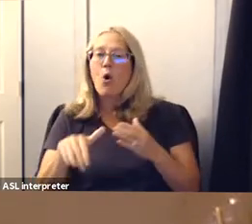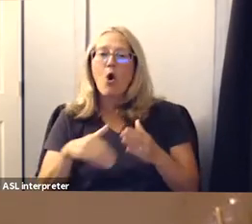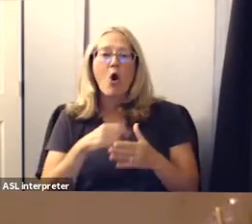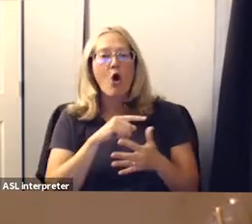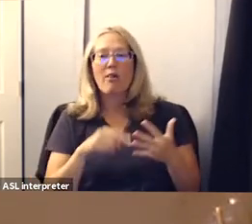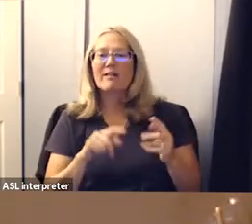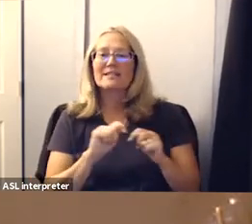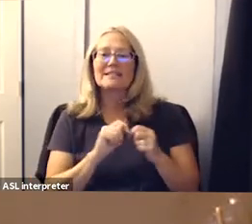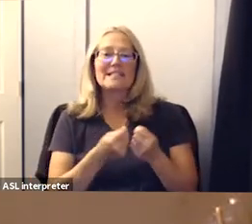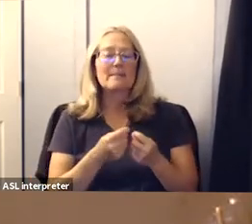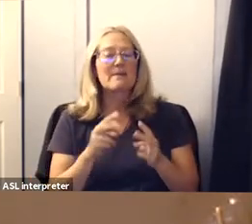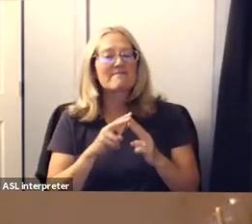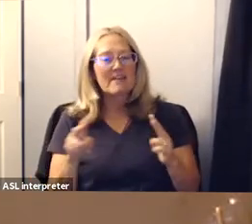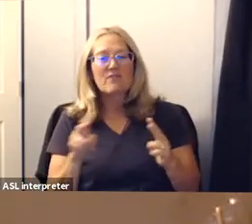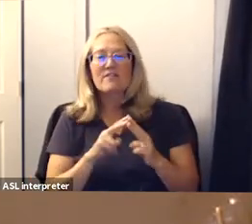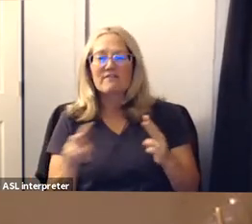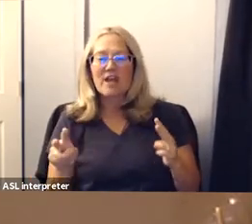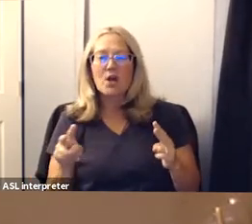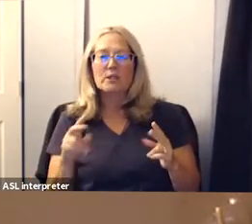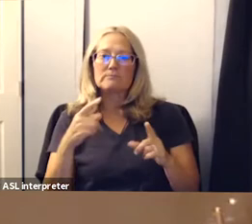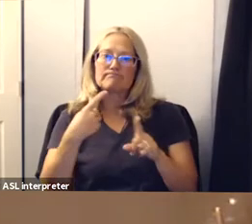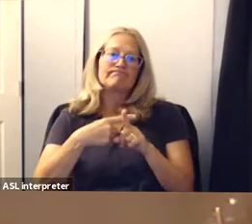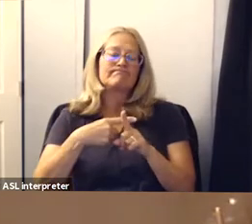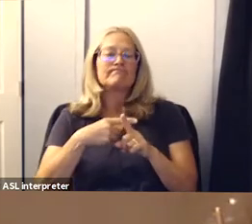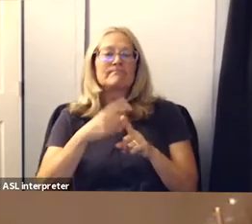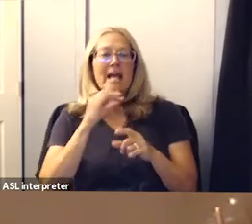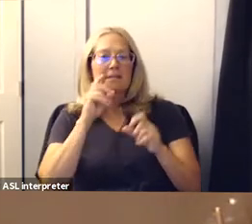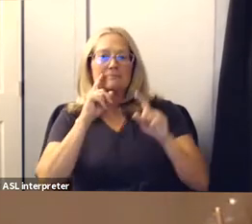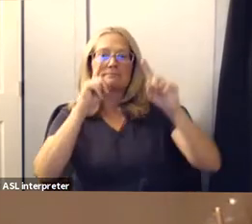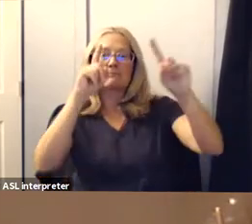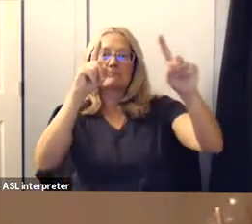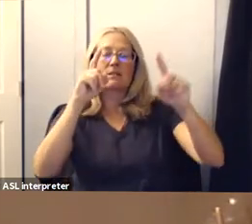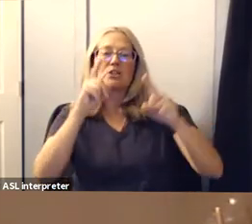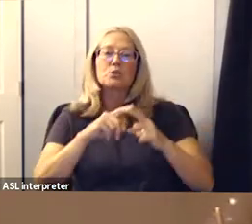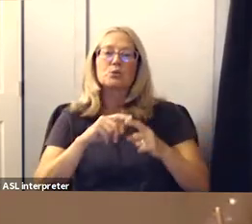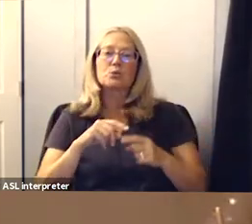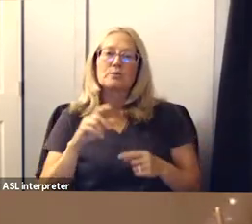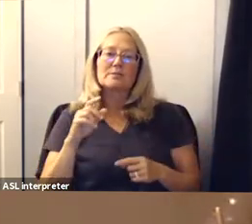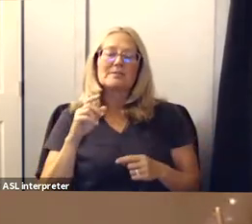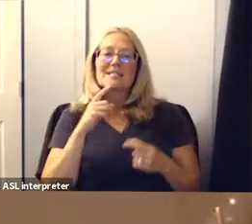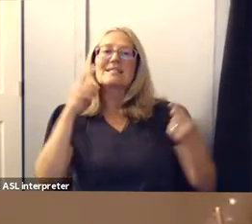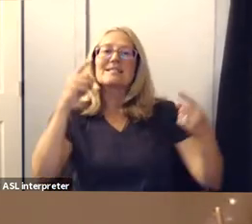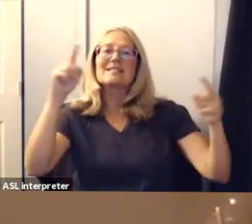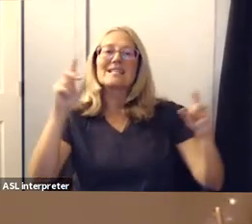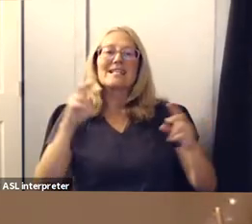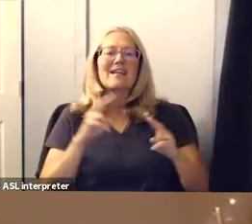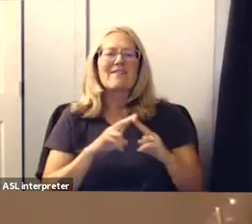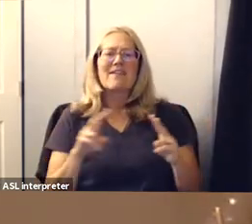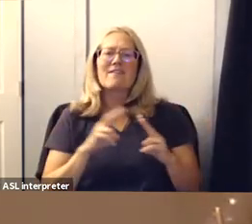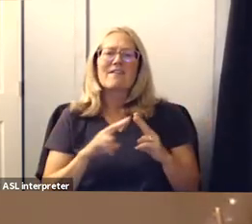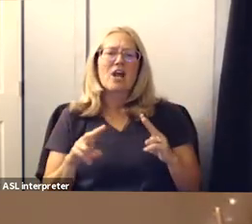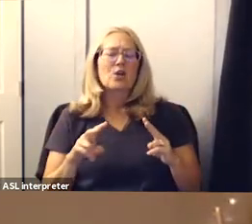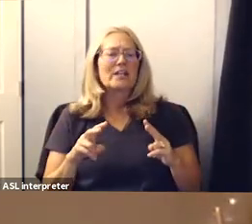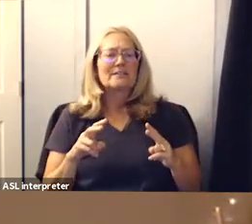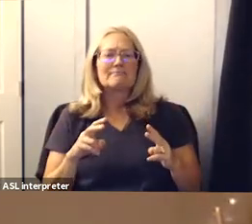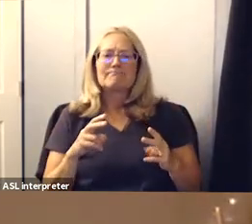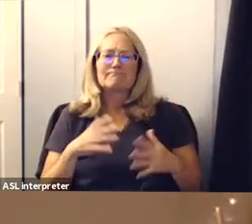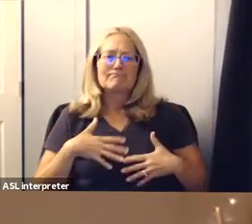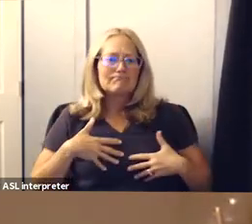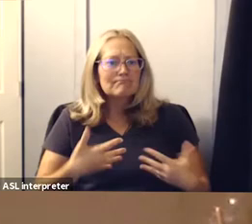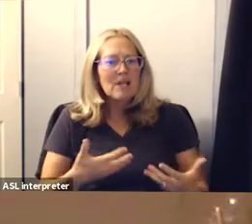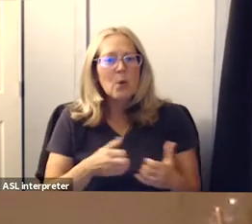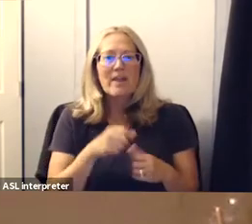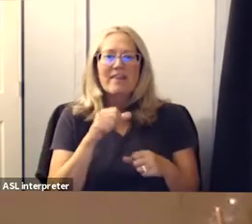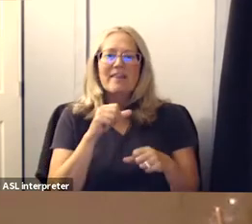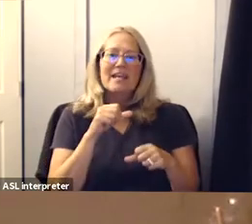individual players but more importantly they they really want to be a great team and and they're really selfless with each other and it was just fun